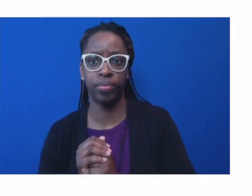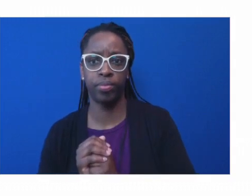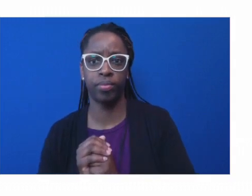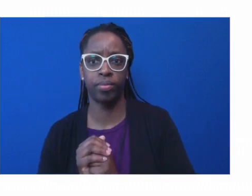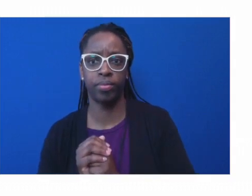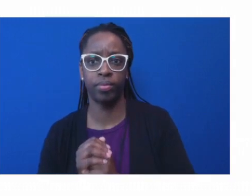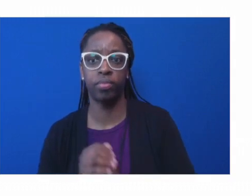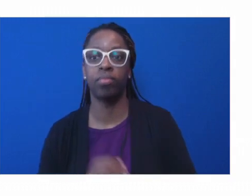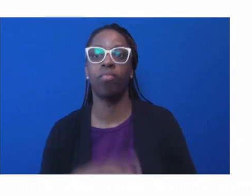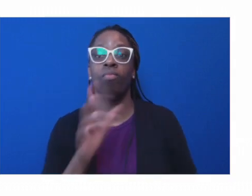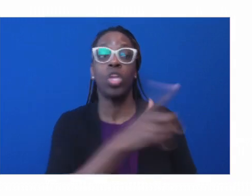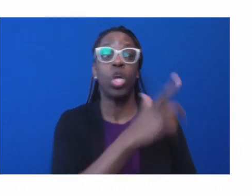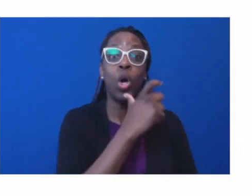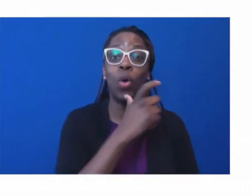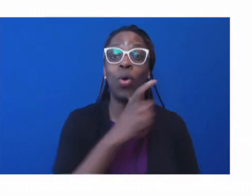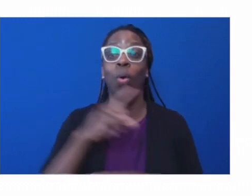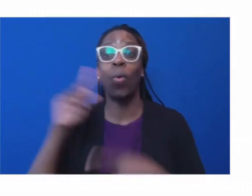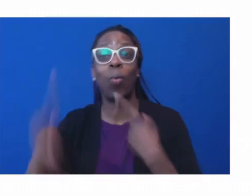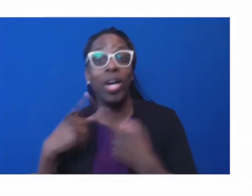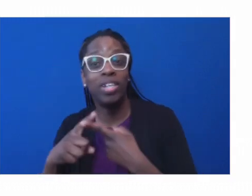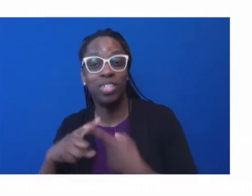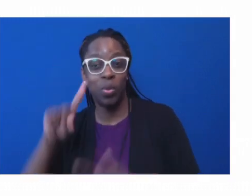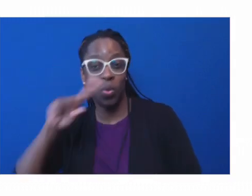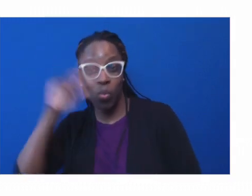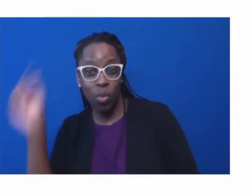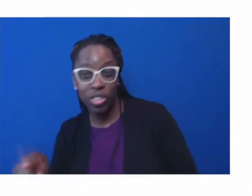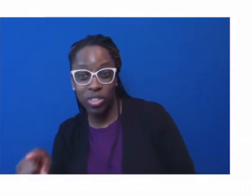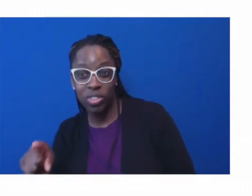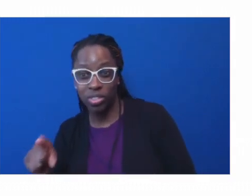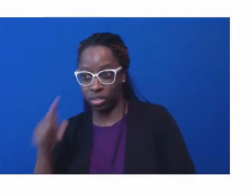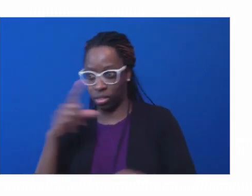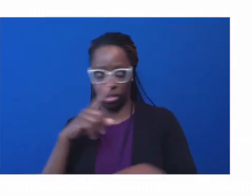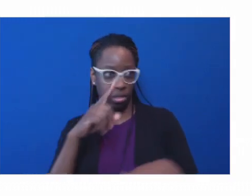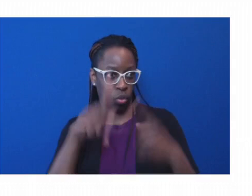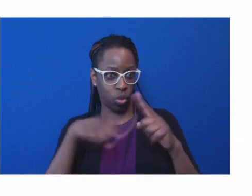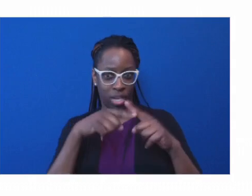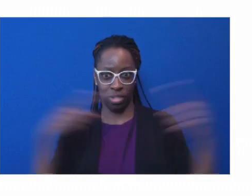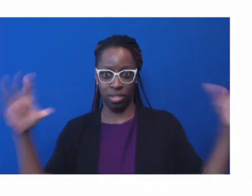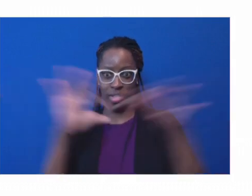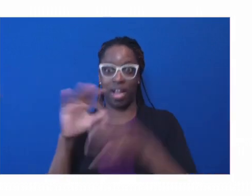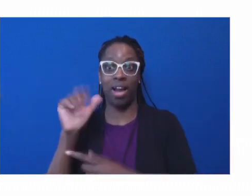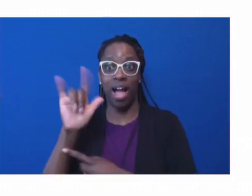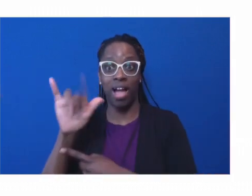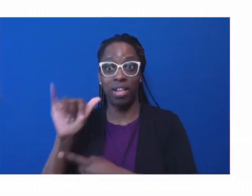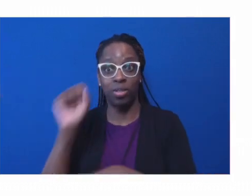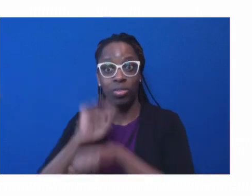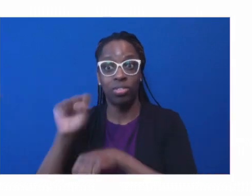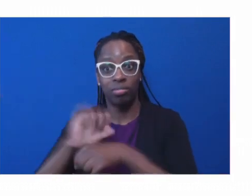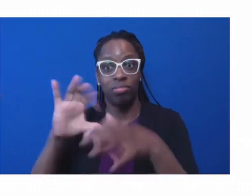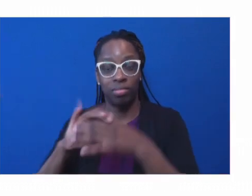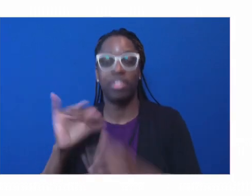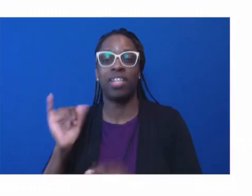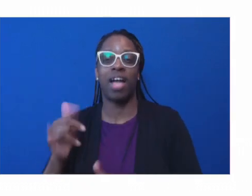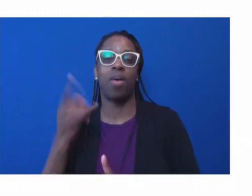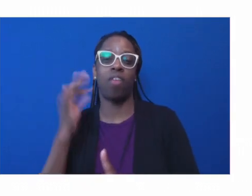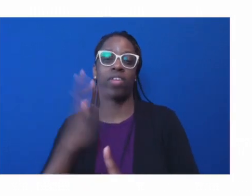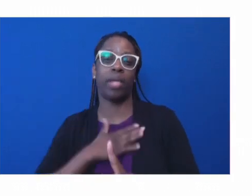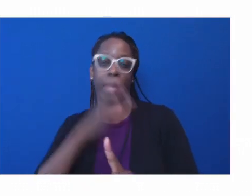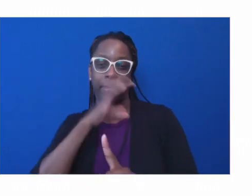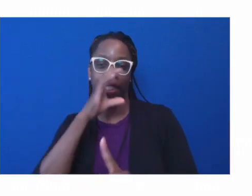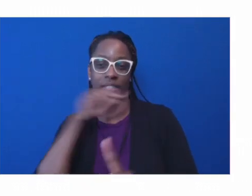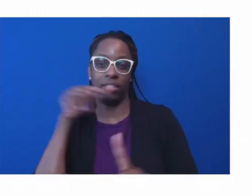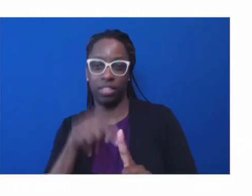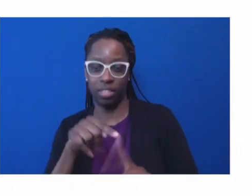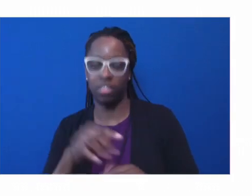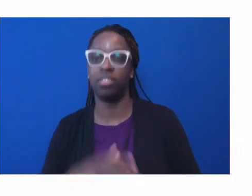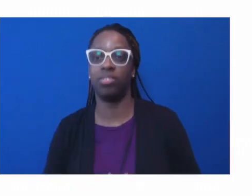hand with this particularly favorite cartoon of mine, which I have showcased for any number of years now, cartoonist Aaron Bacall in the Atlantic